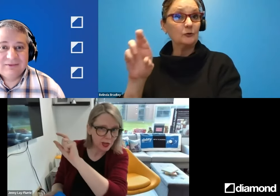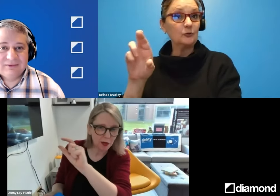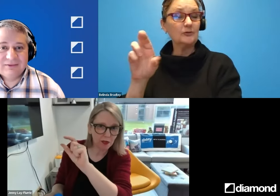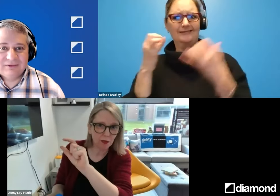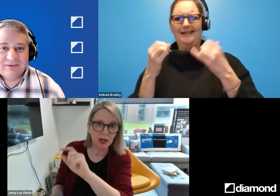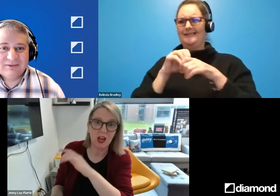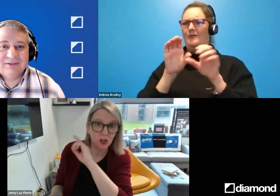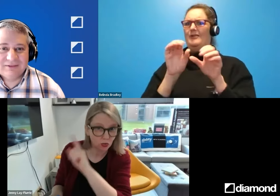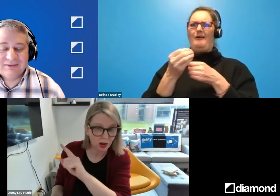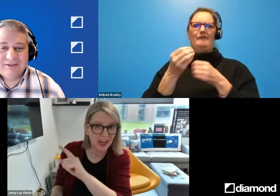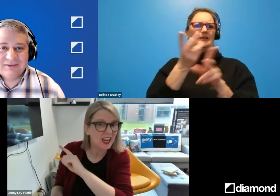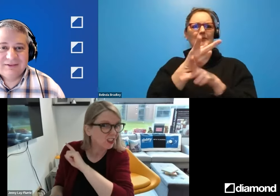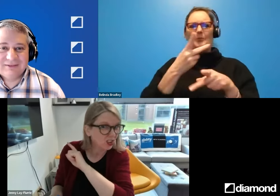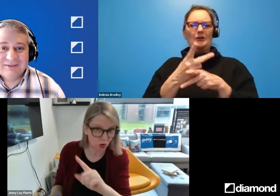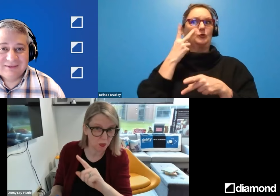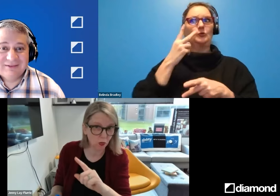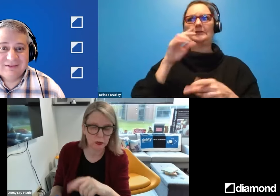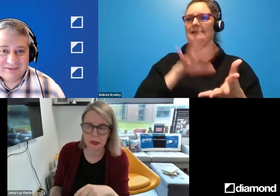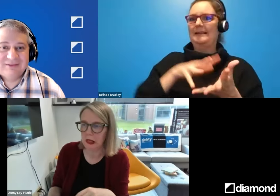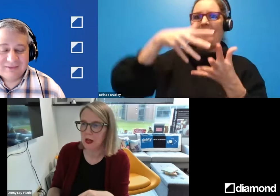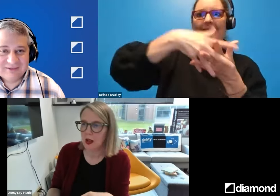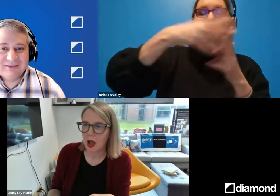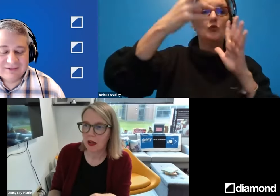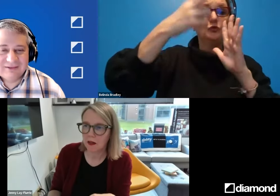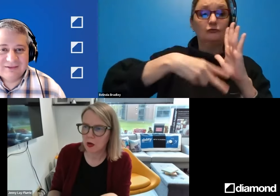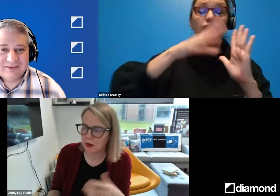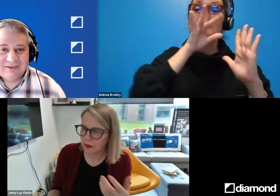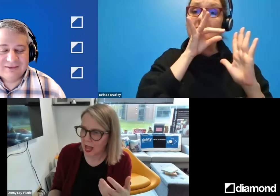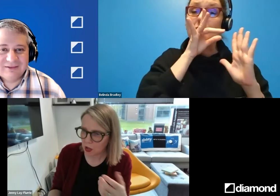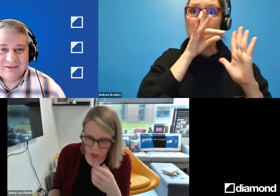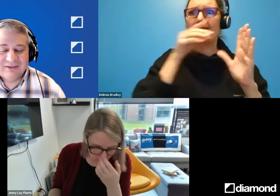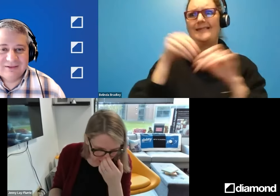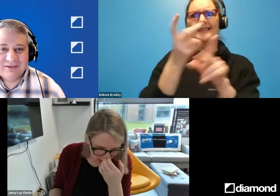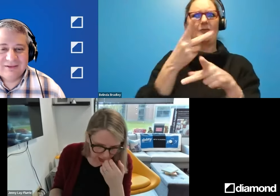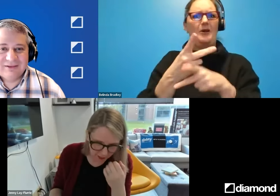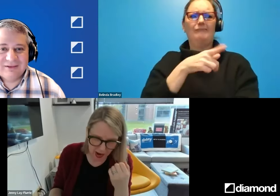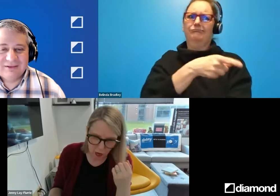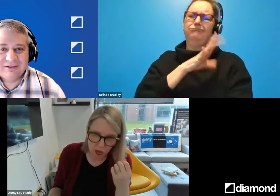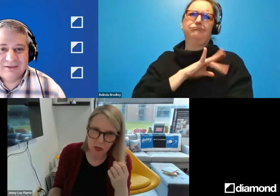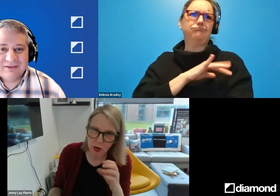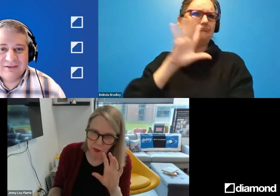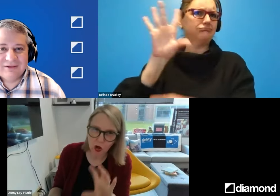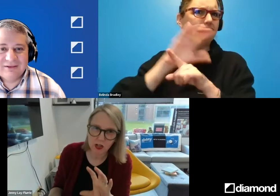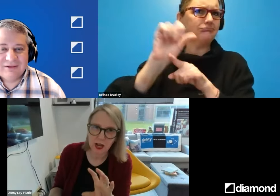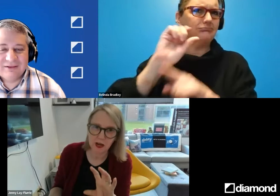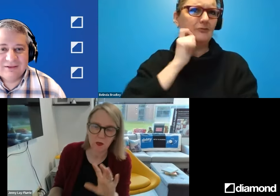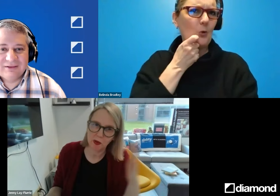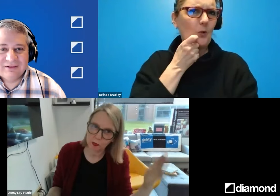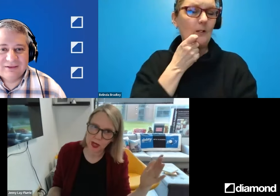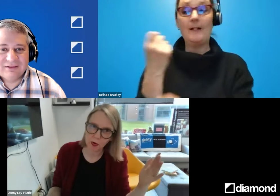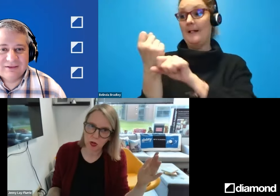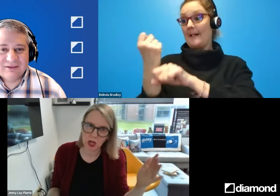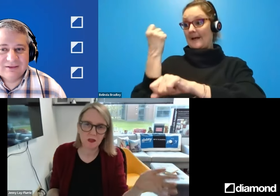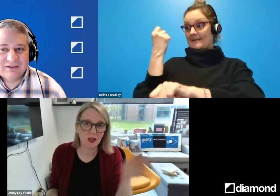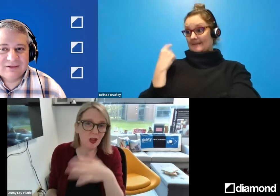you'll see immersive reader, try it. It's super cool. And so last year we had about, you know, for context, we